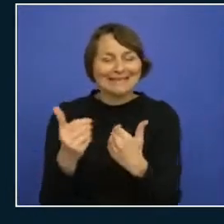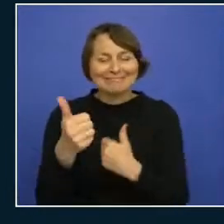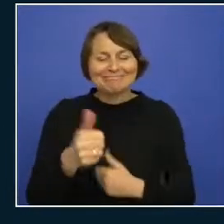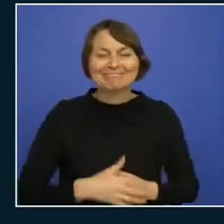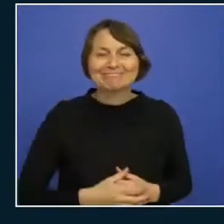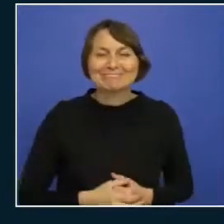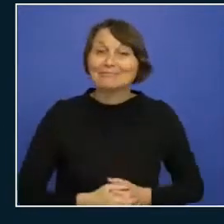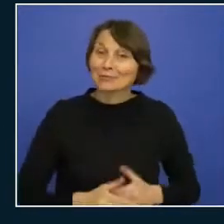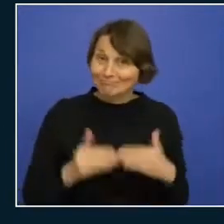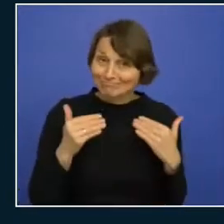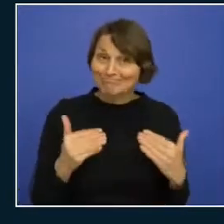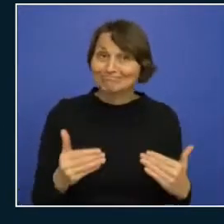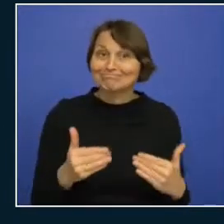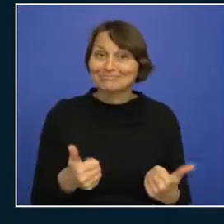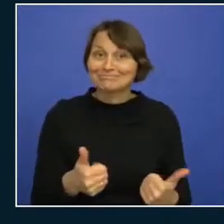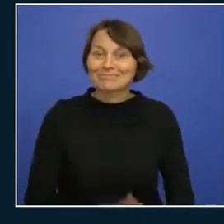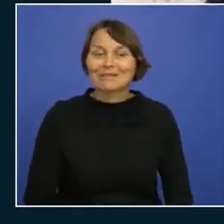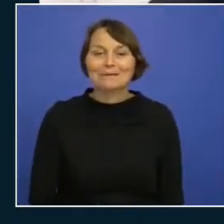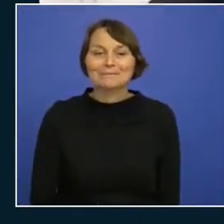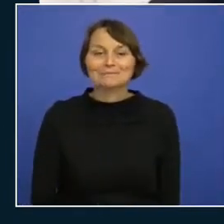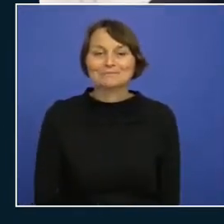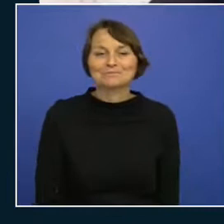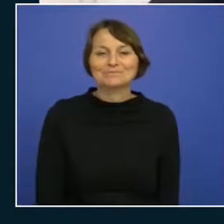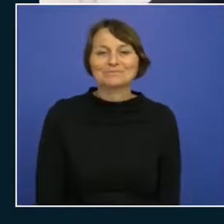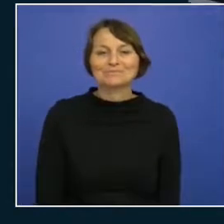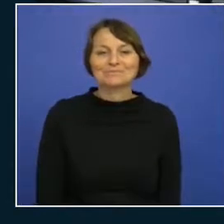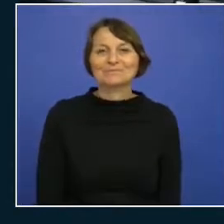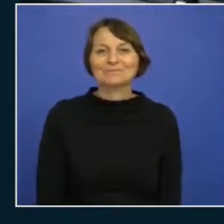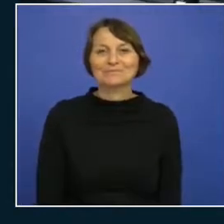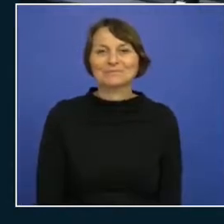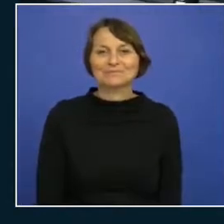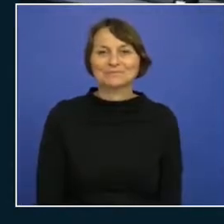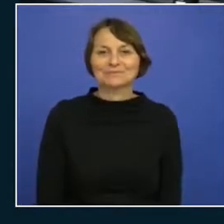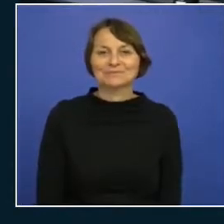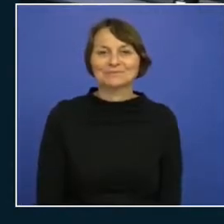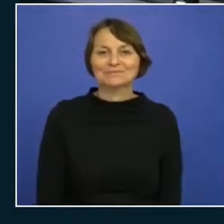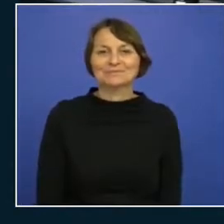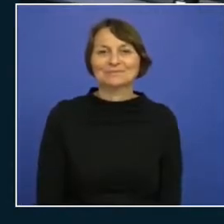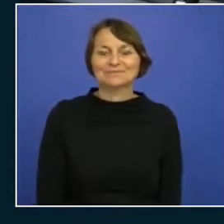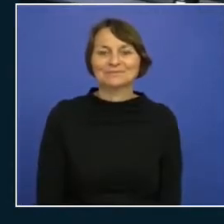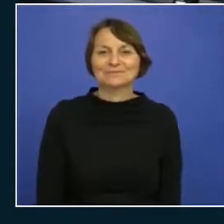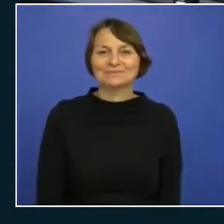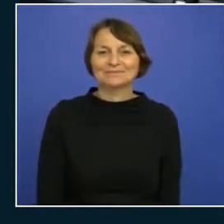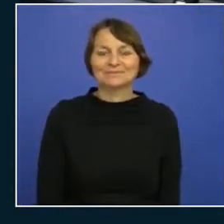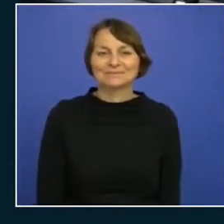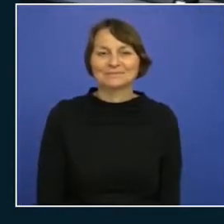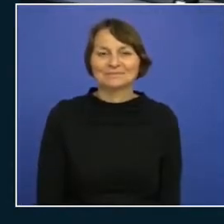let's go all right let me uh figure this one out share my screen